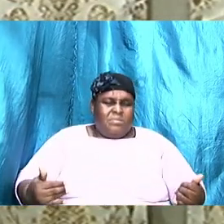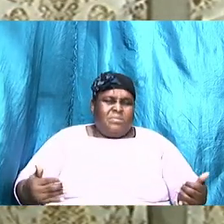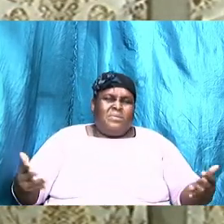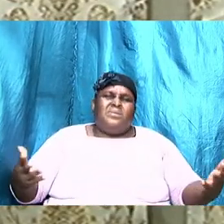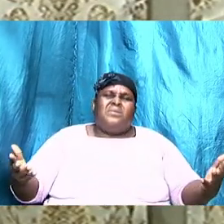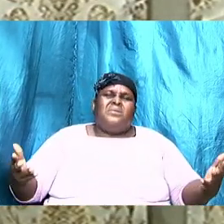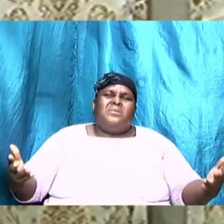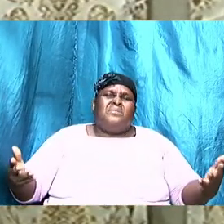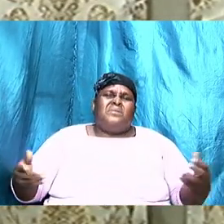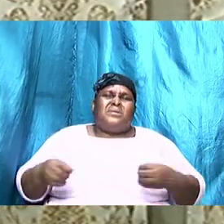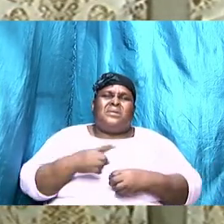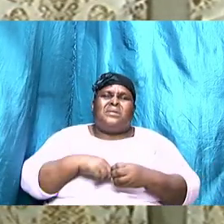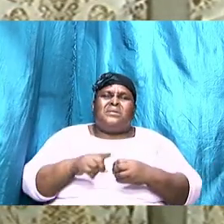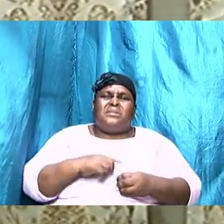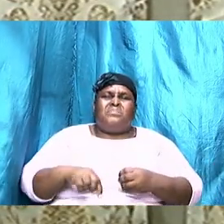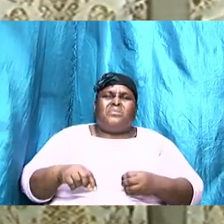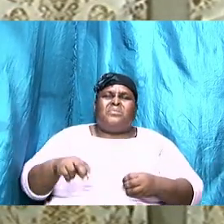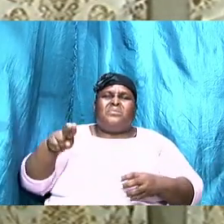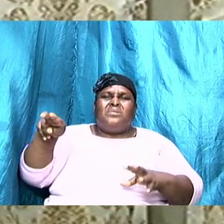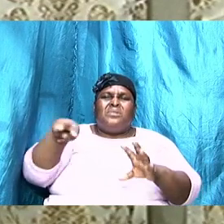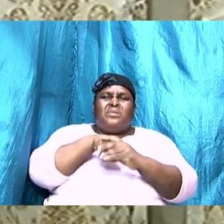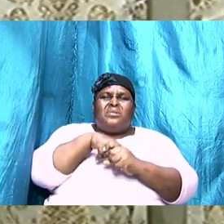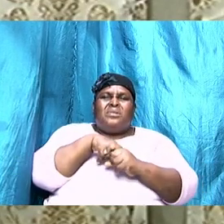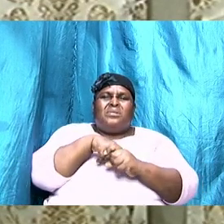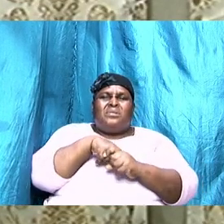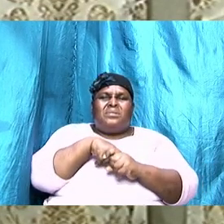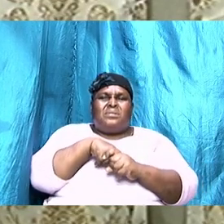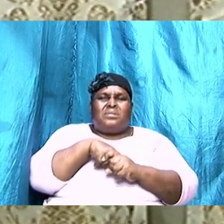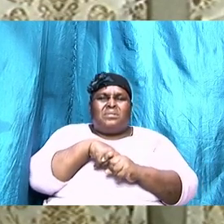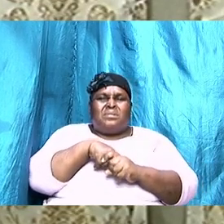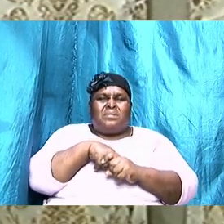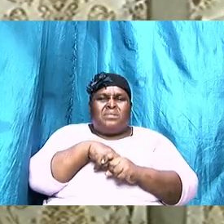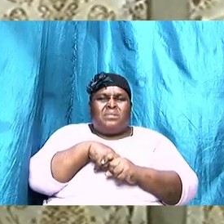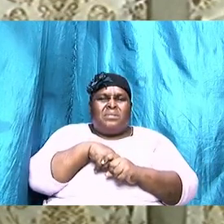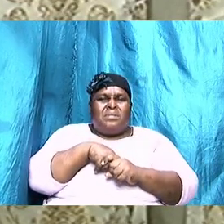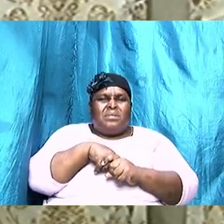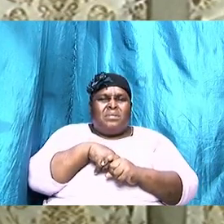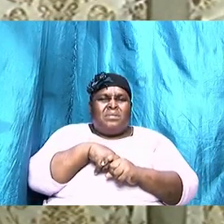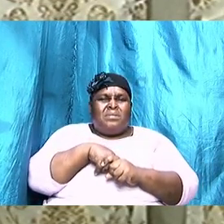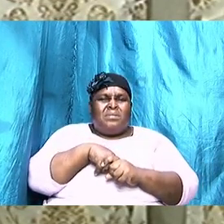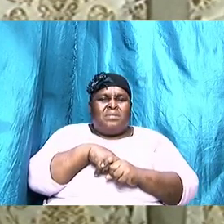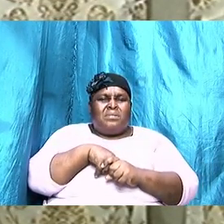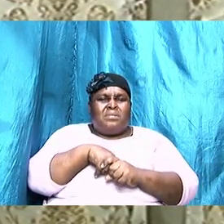couple where both parties work